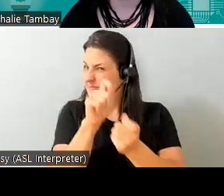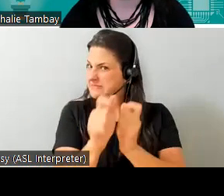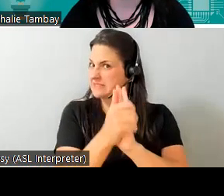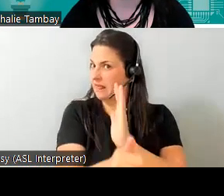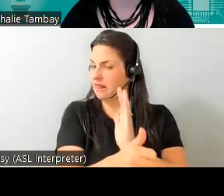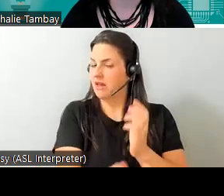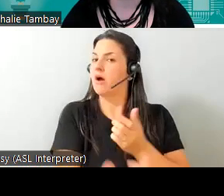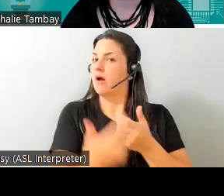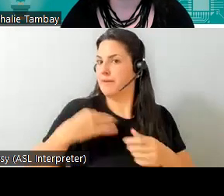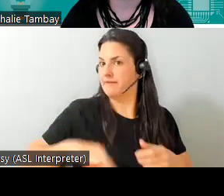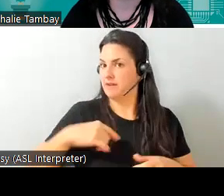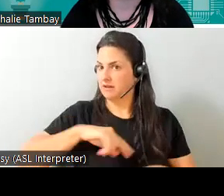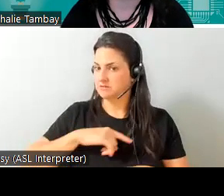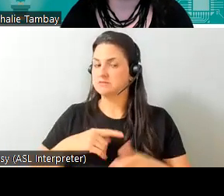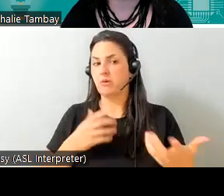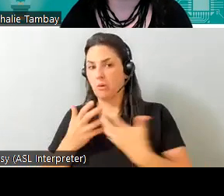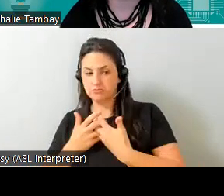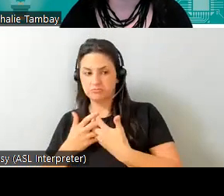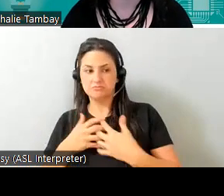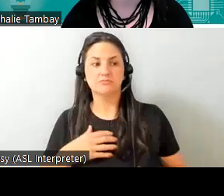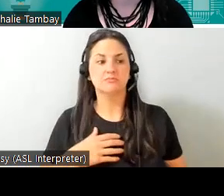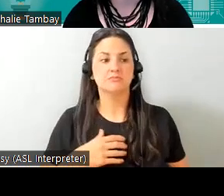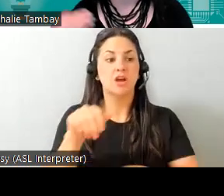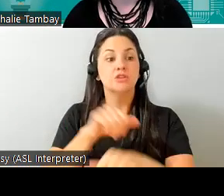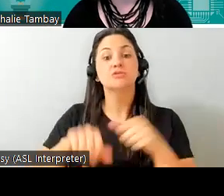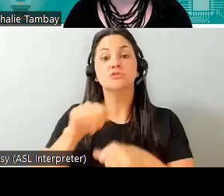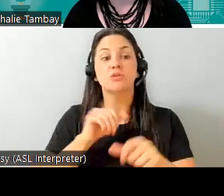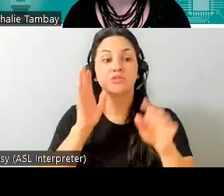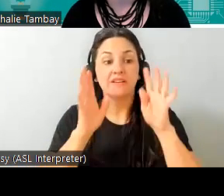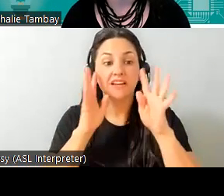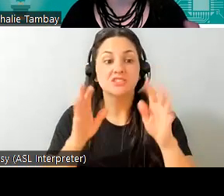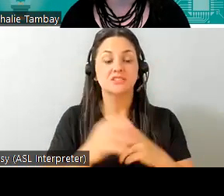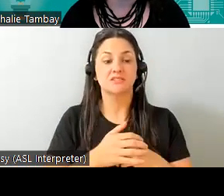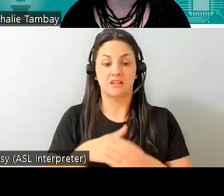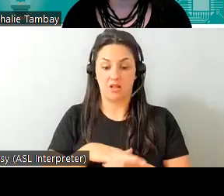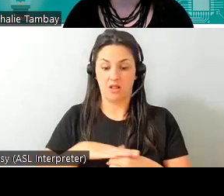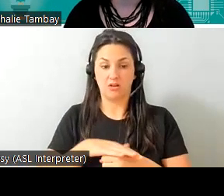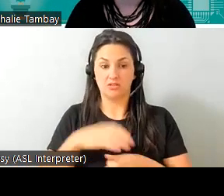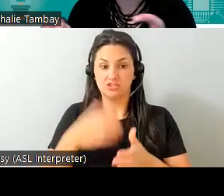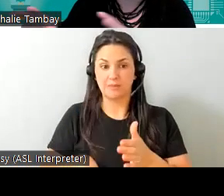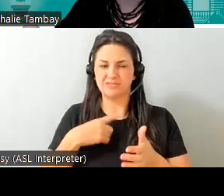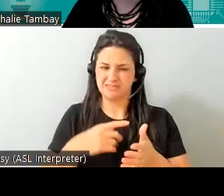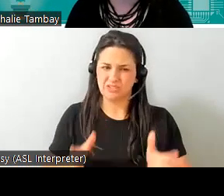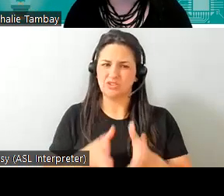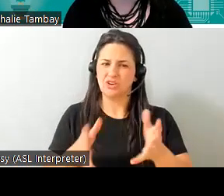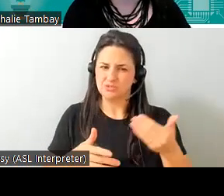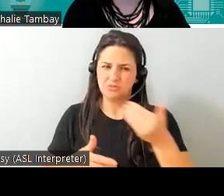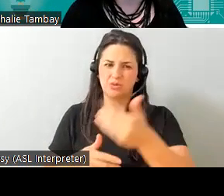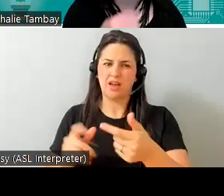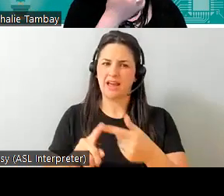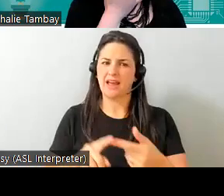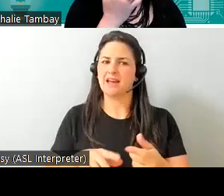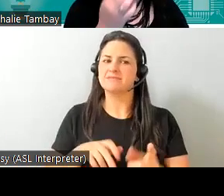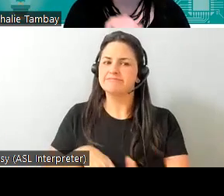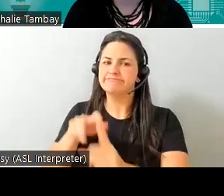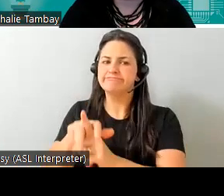um social innovation so the chapters are always encouraged to seek out local initiatives so each chapter may have its